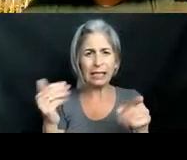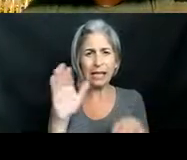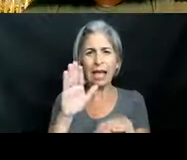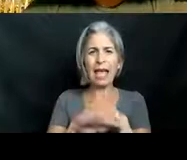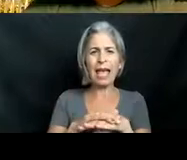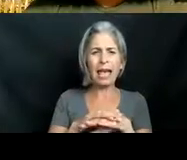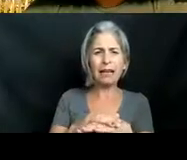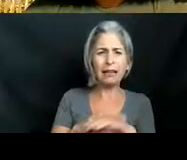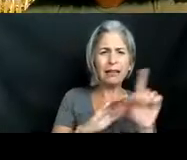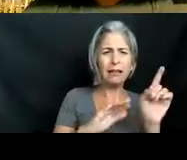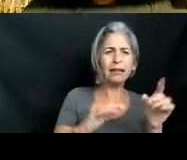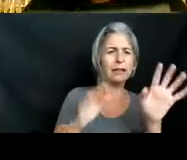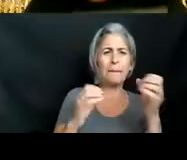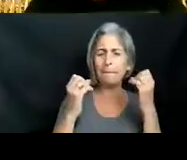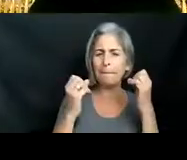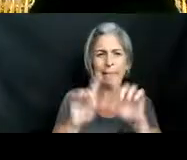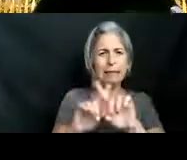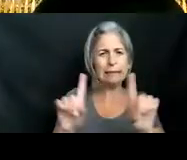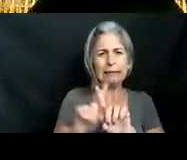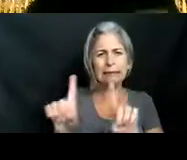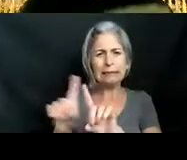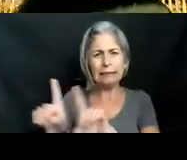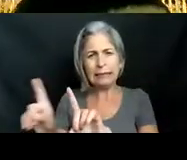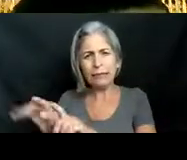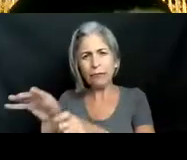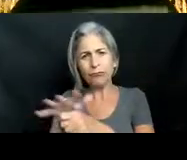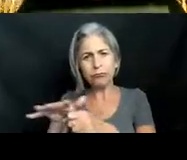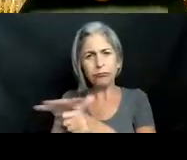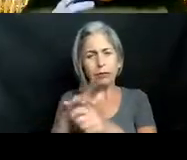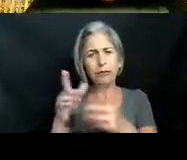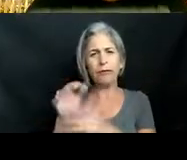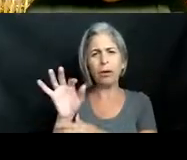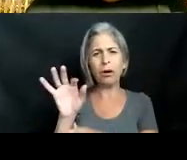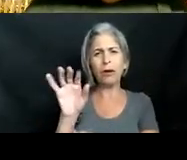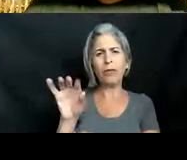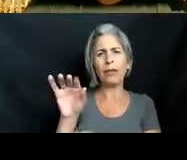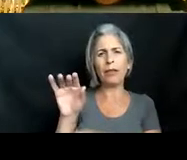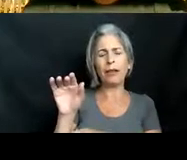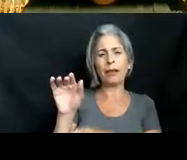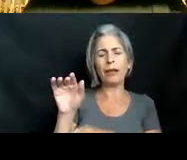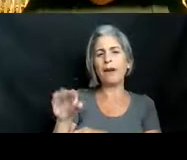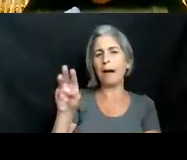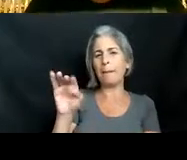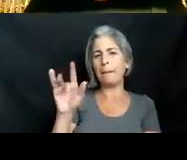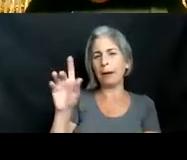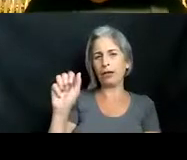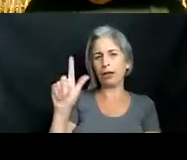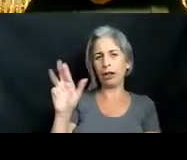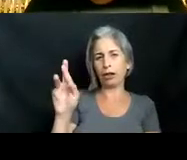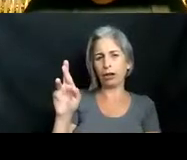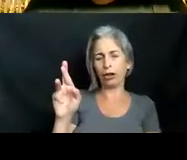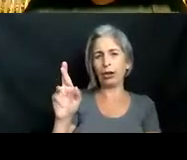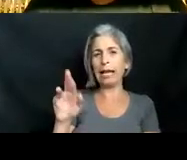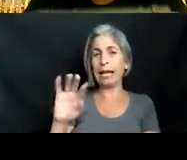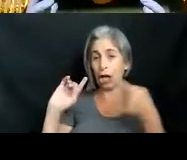the anal fins, which is back here. The spines contain grooves, and they have a neuromuscular toxin. It really does